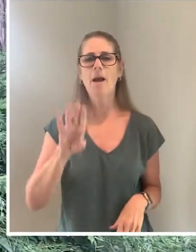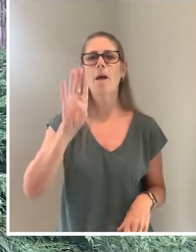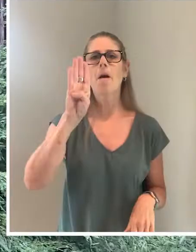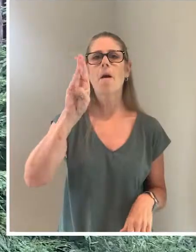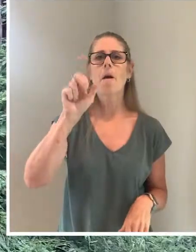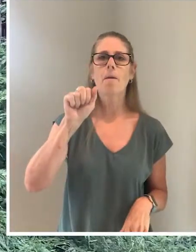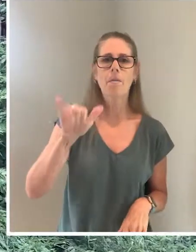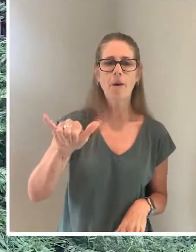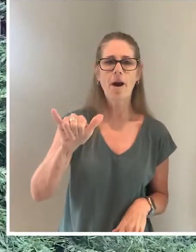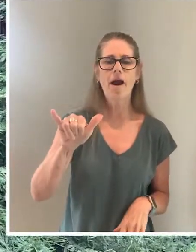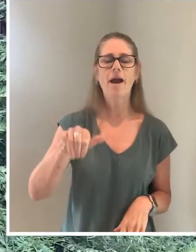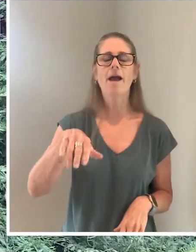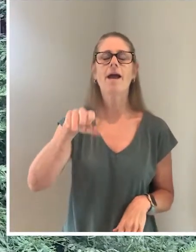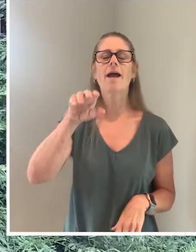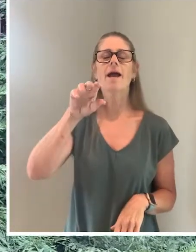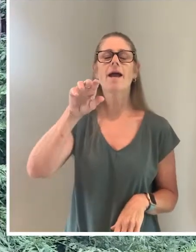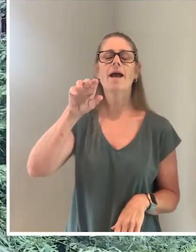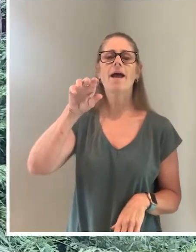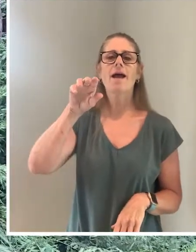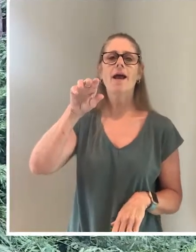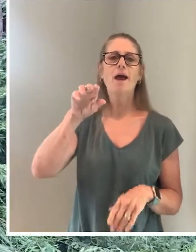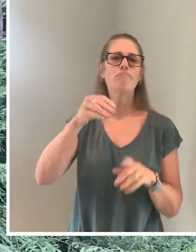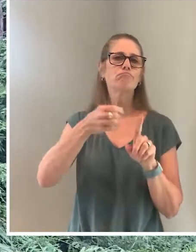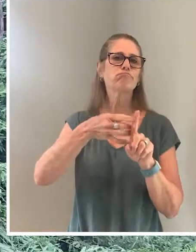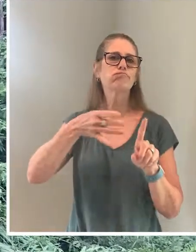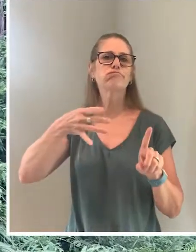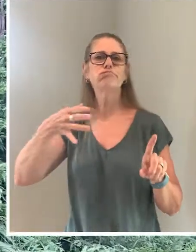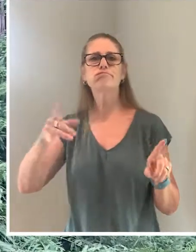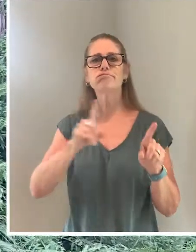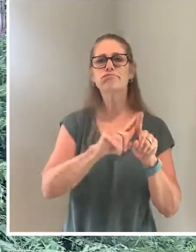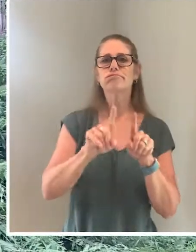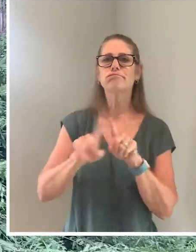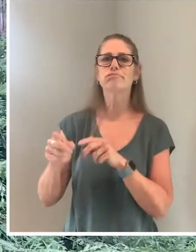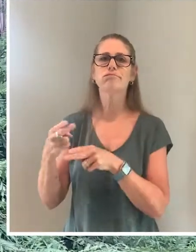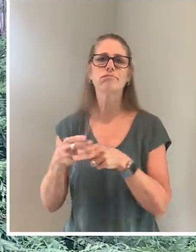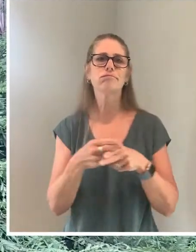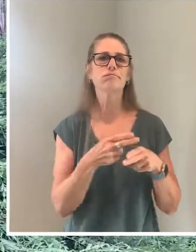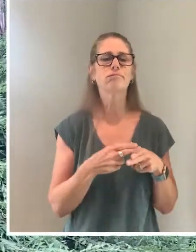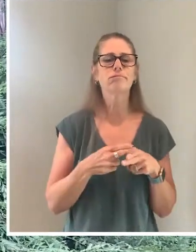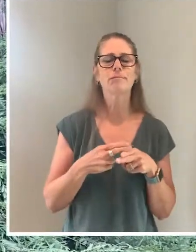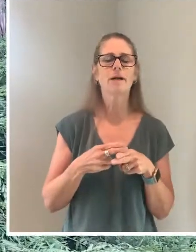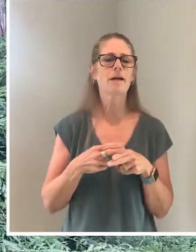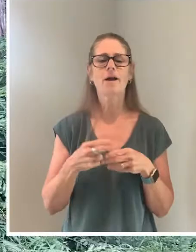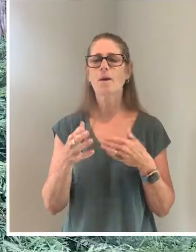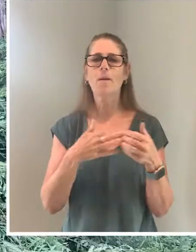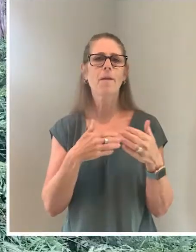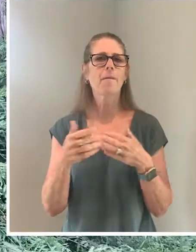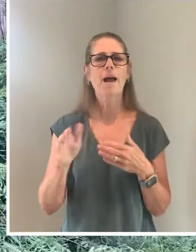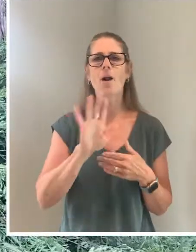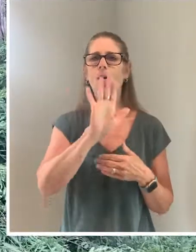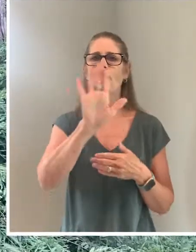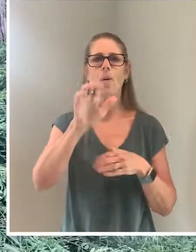places. Today is your day. Your mountain is waiting. So, get on your way.